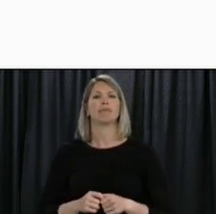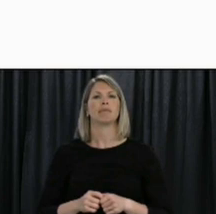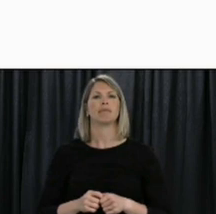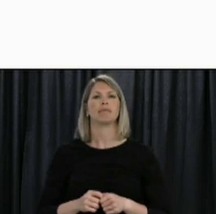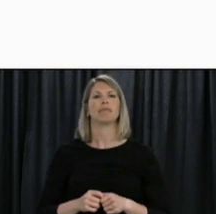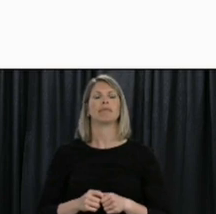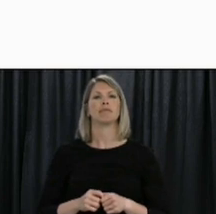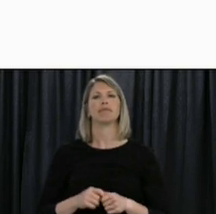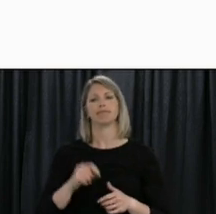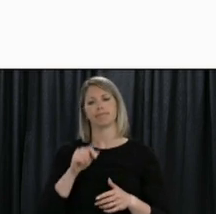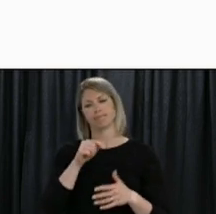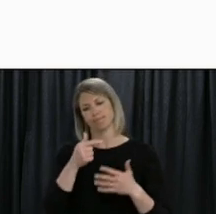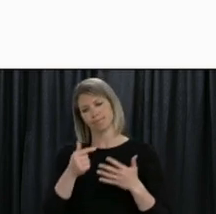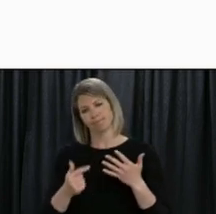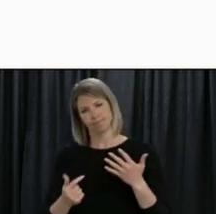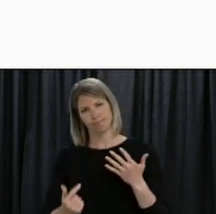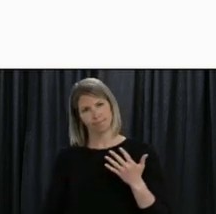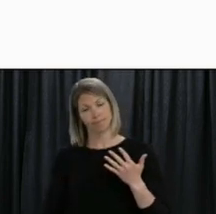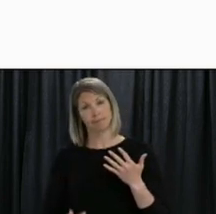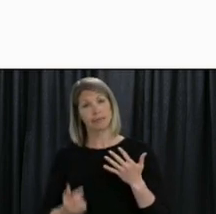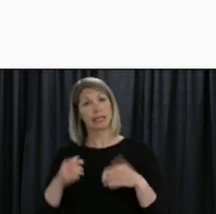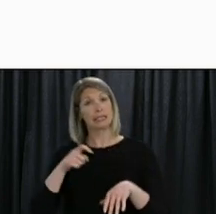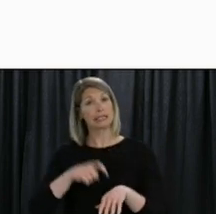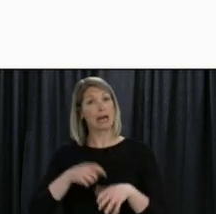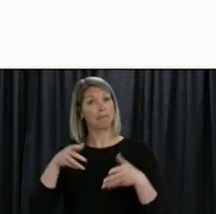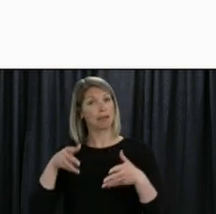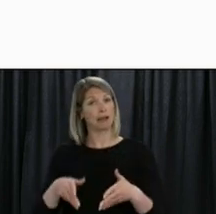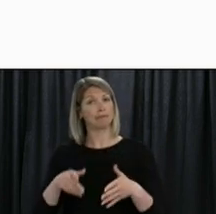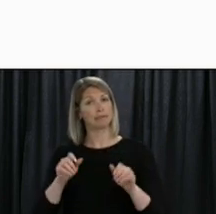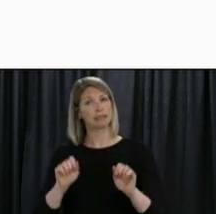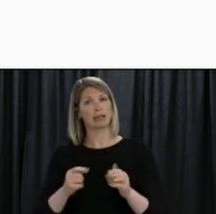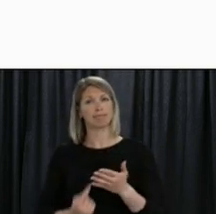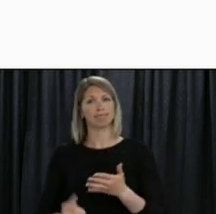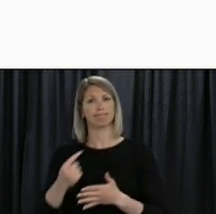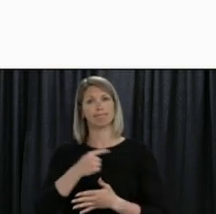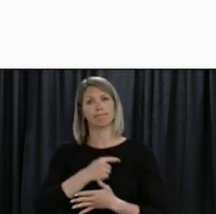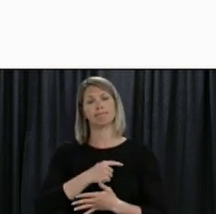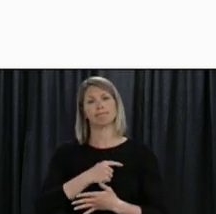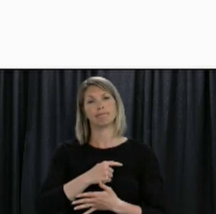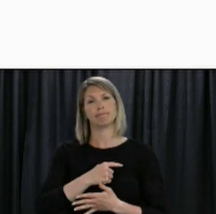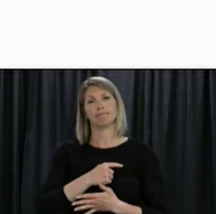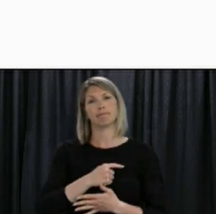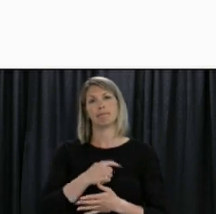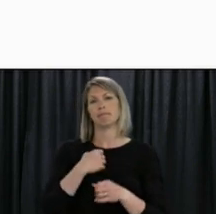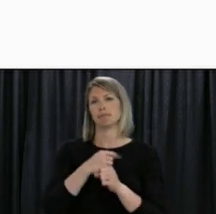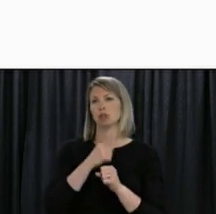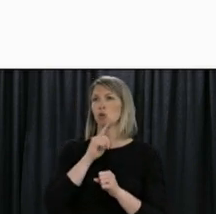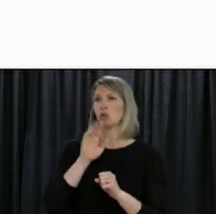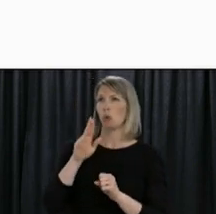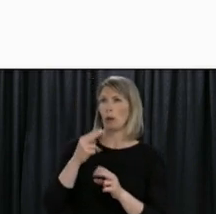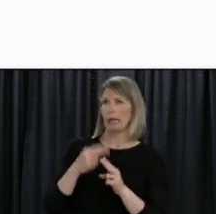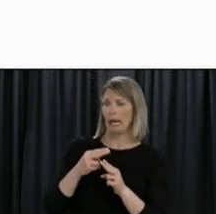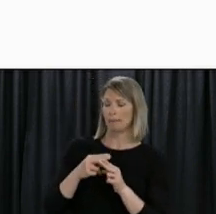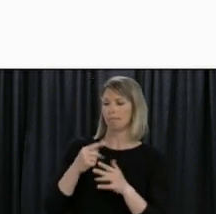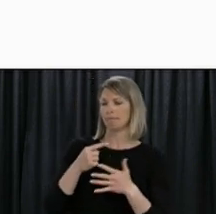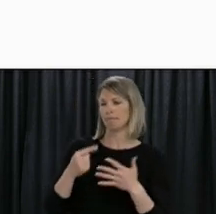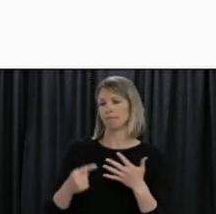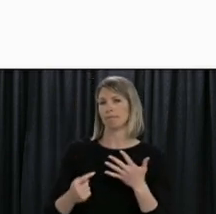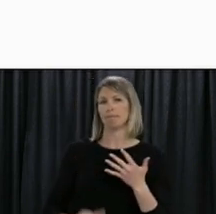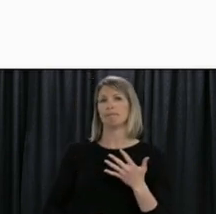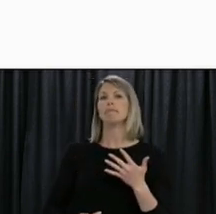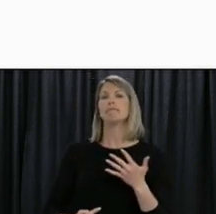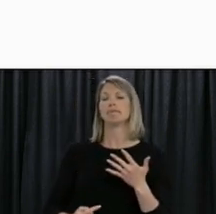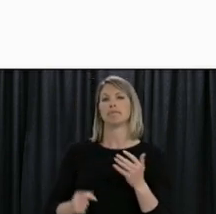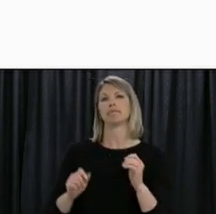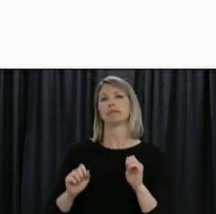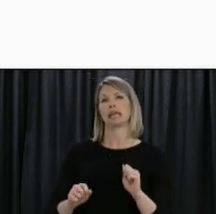ask questions in the order they registered for today's call. Please do not press star once until your name has been called. Following this should time